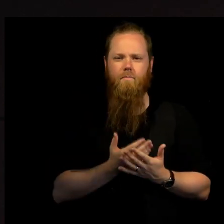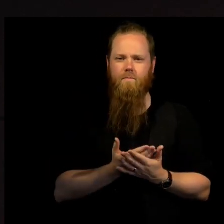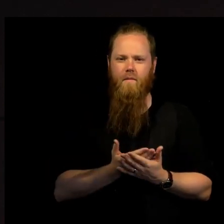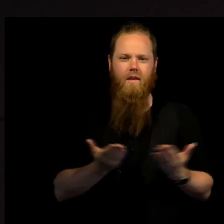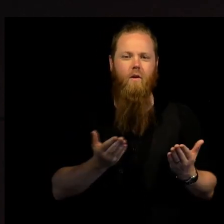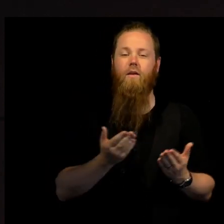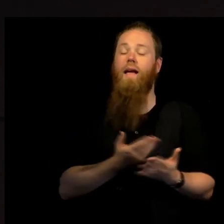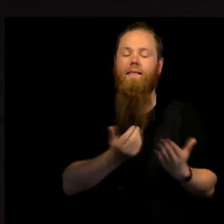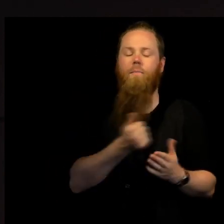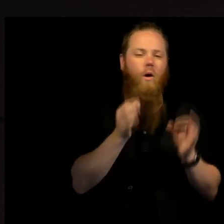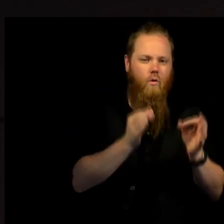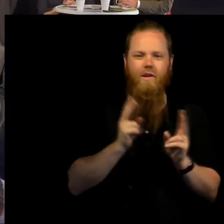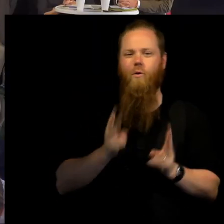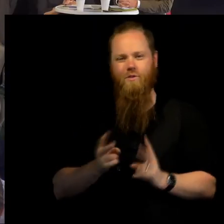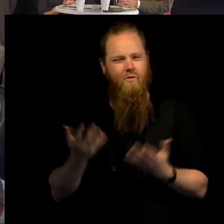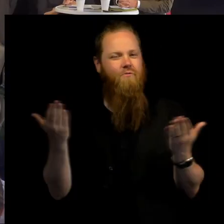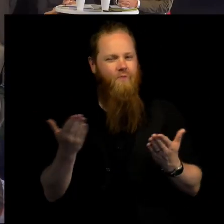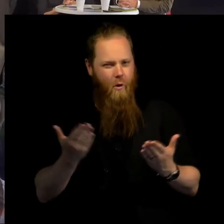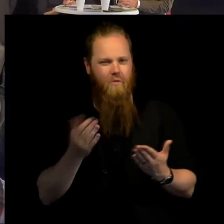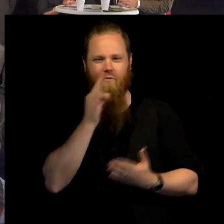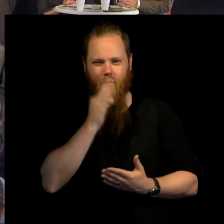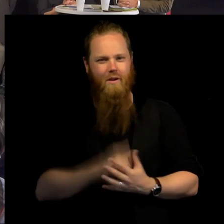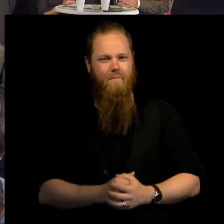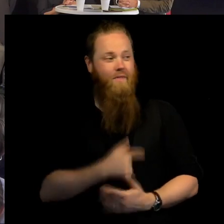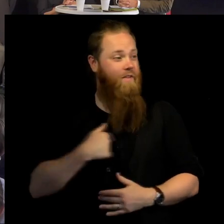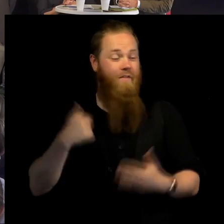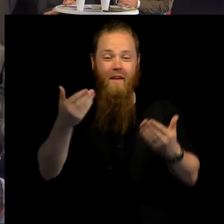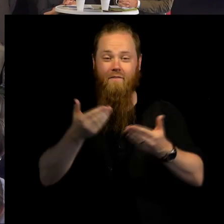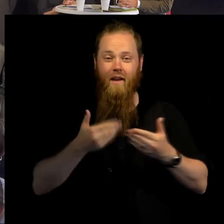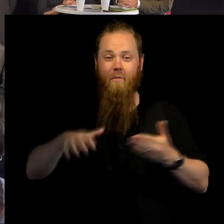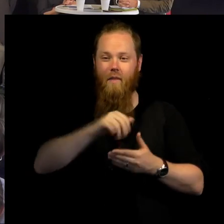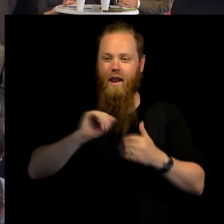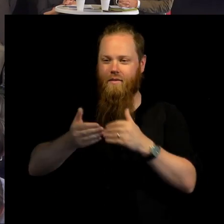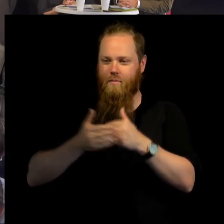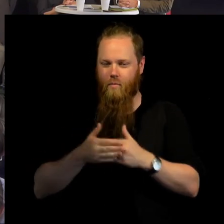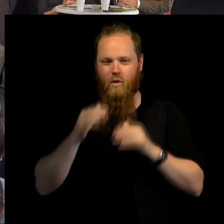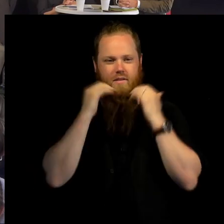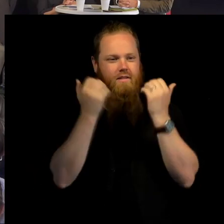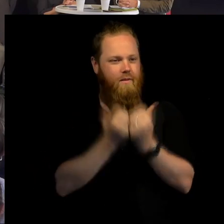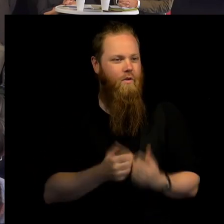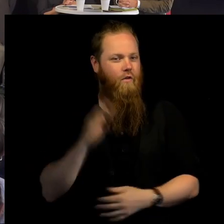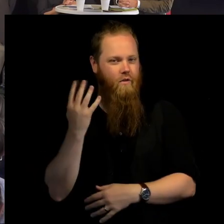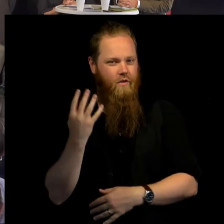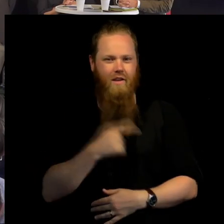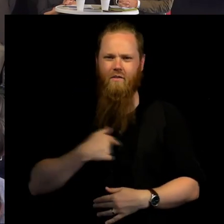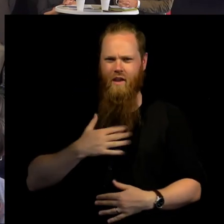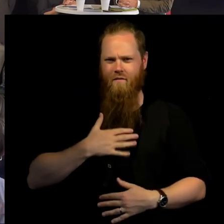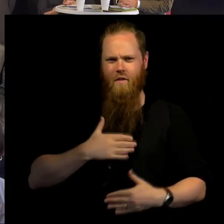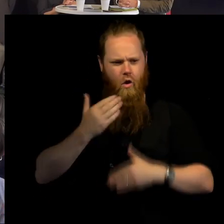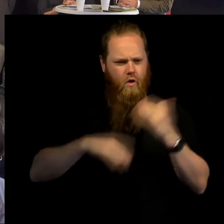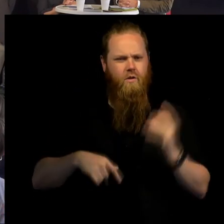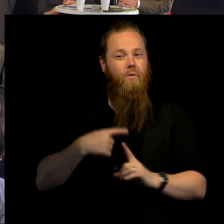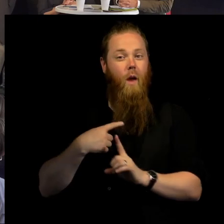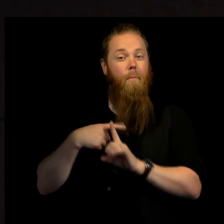we welcome all of you back for that. And with that, we end on a positive note,